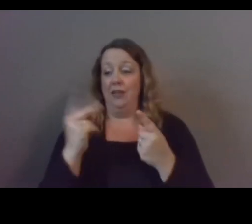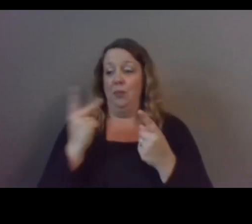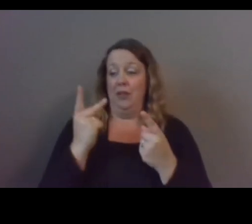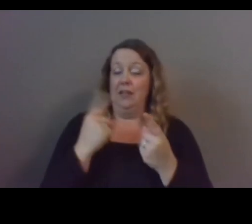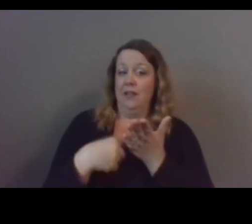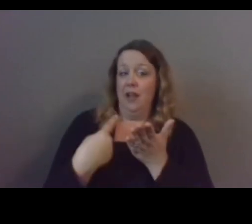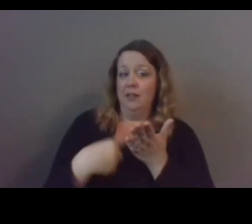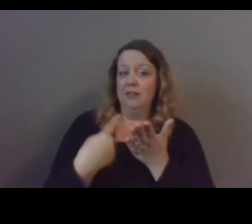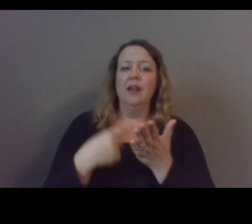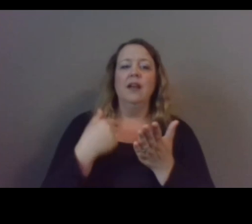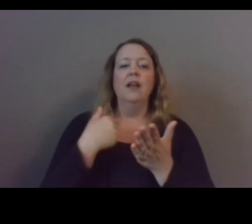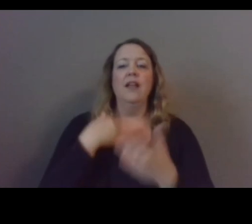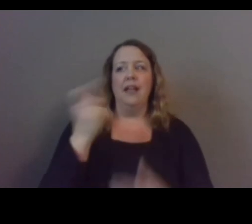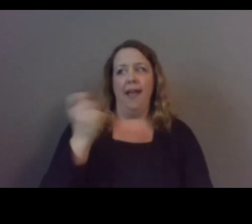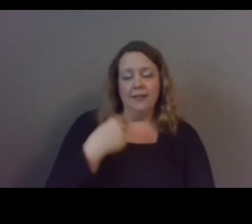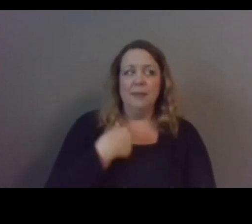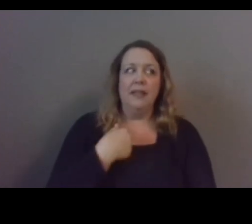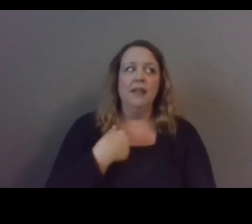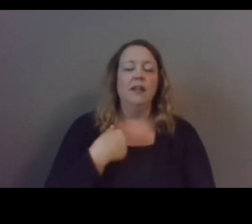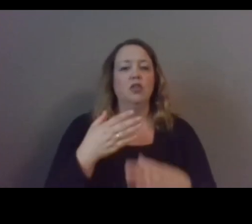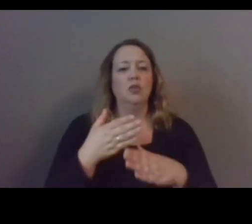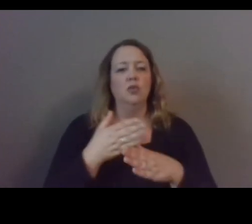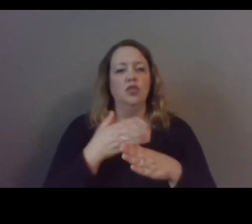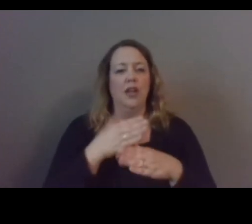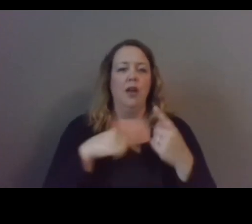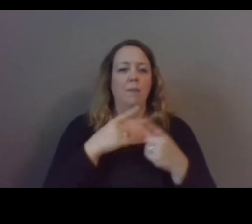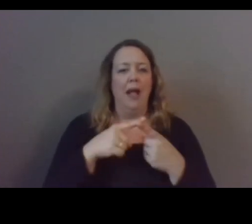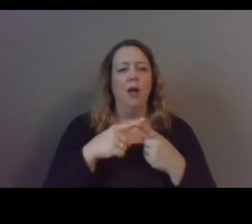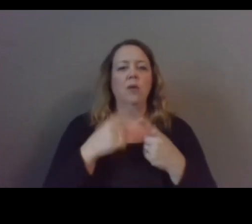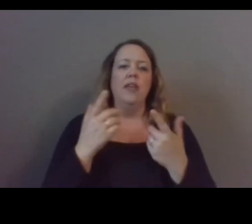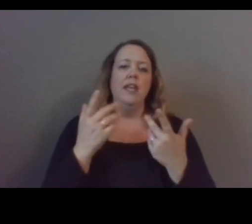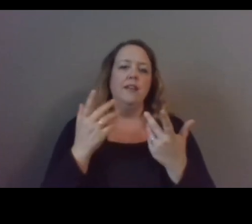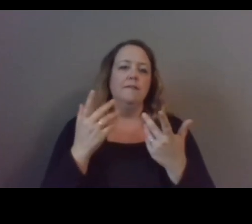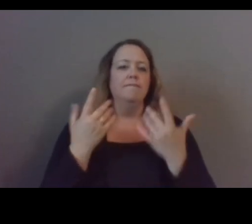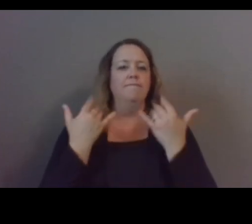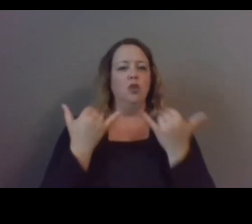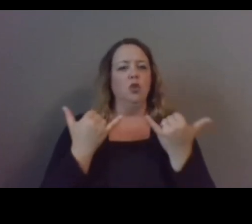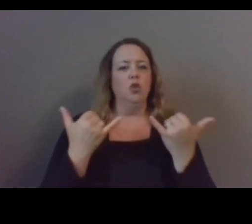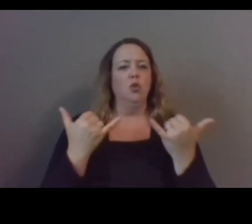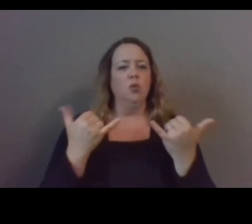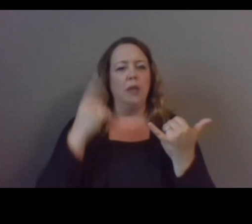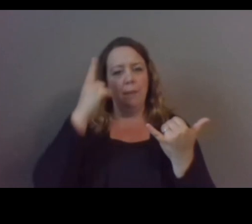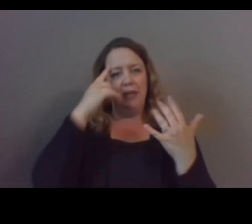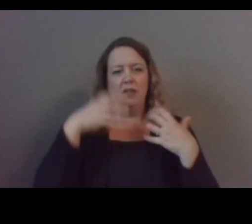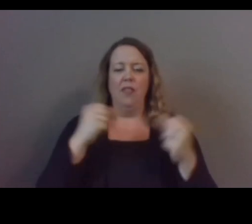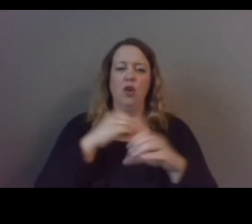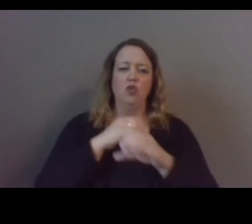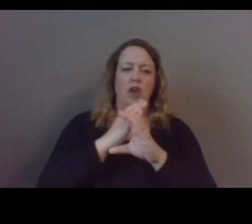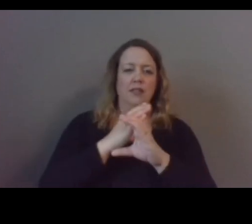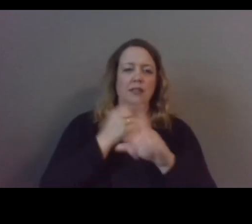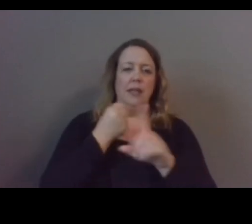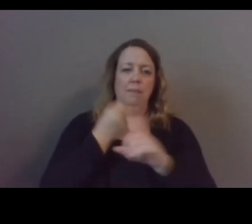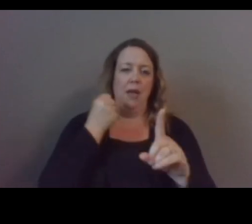i was asked to just share about the acute i guess you could say like the acute mental health crisis impact